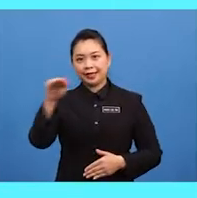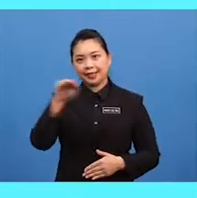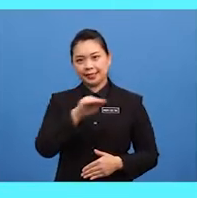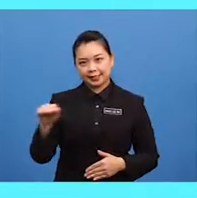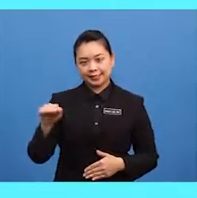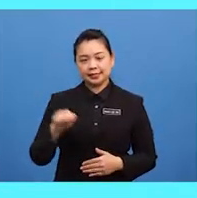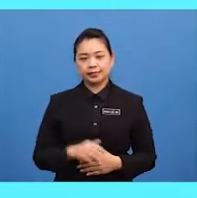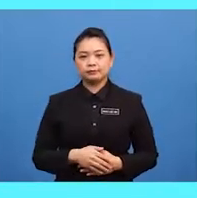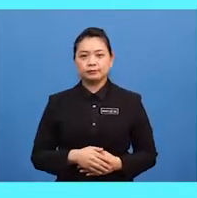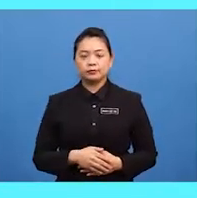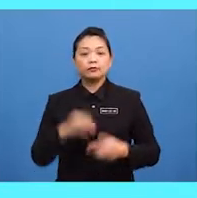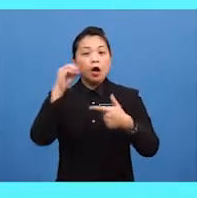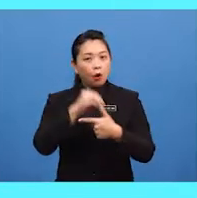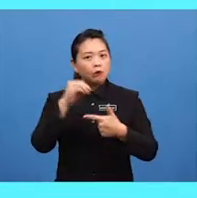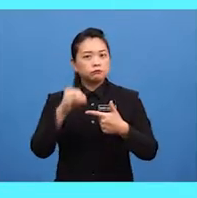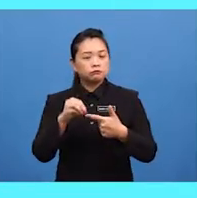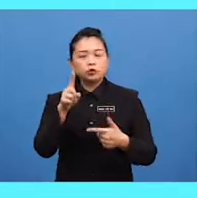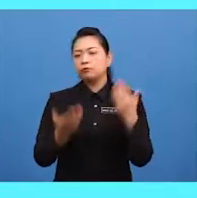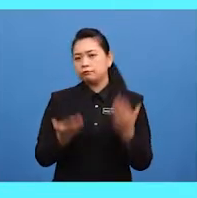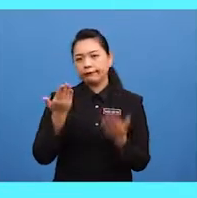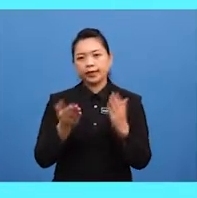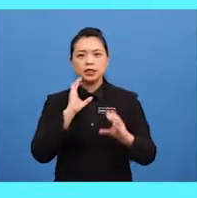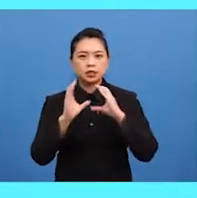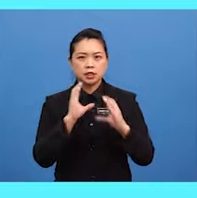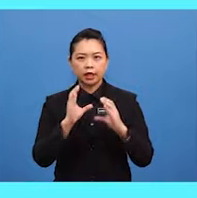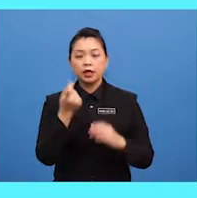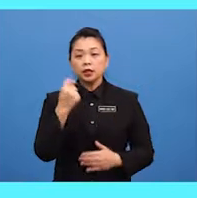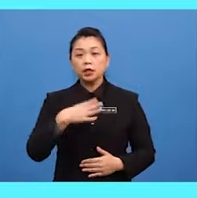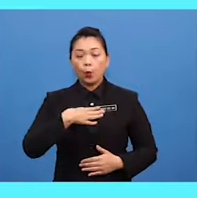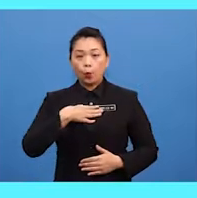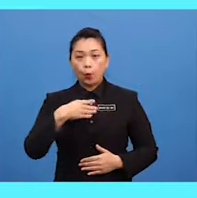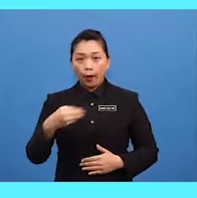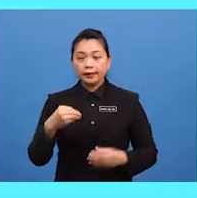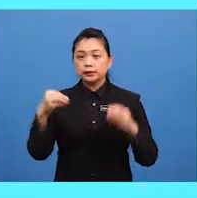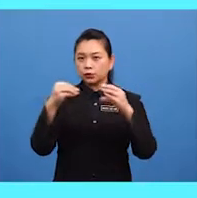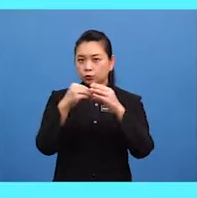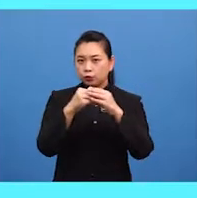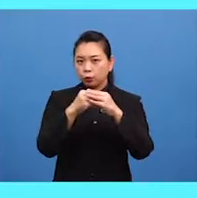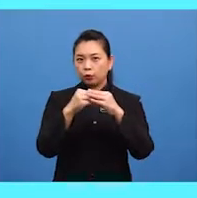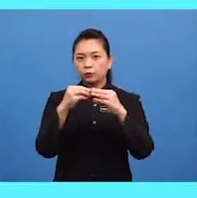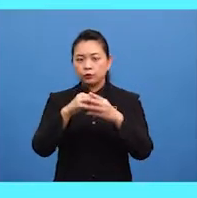or you might say that the white dough mixer is brand new